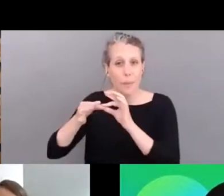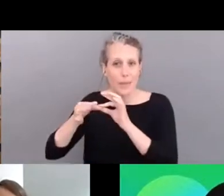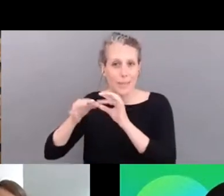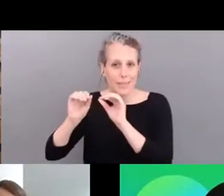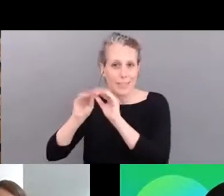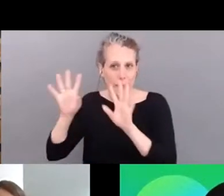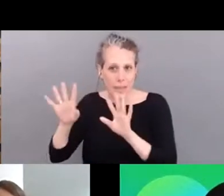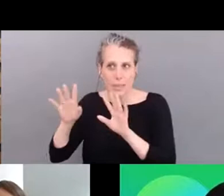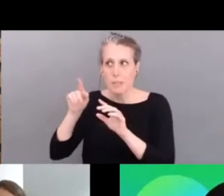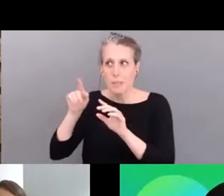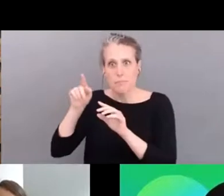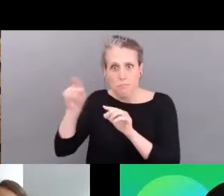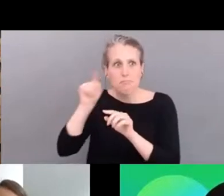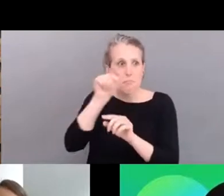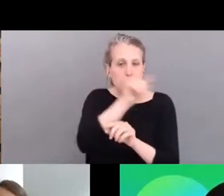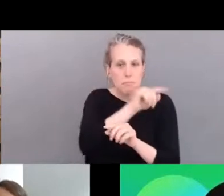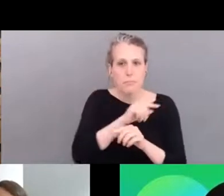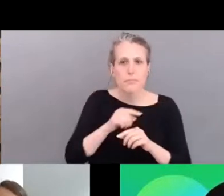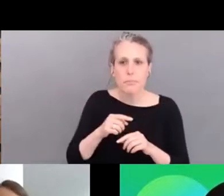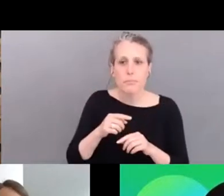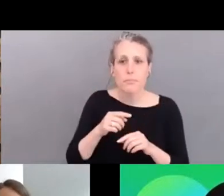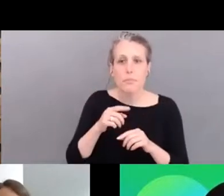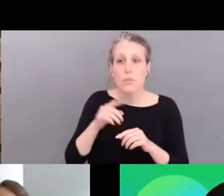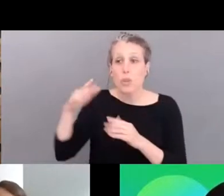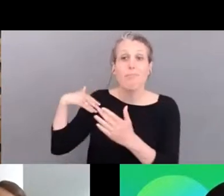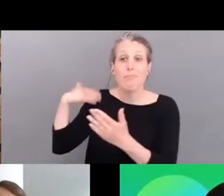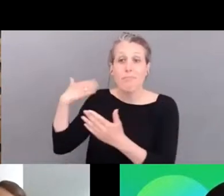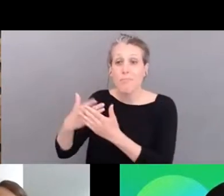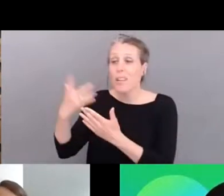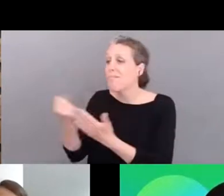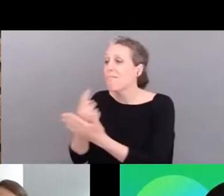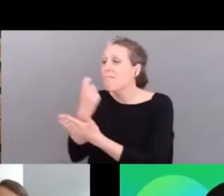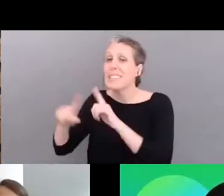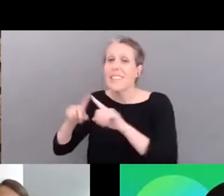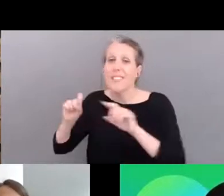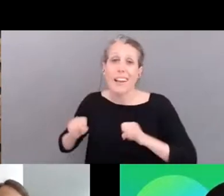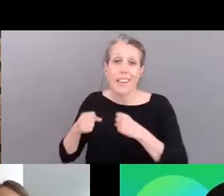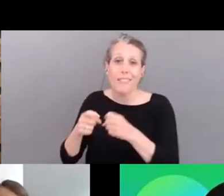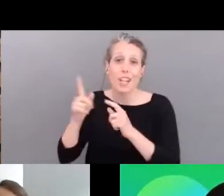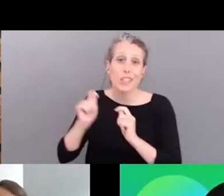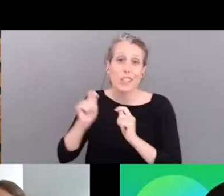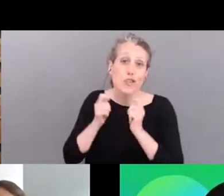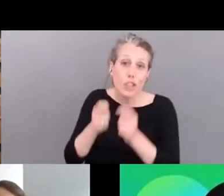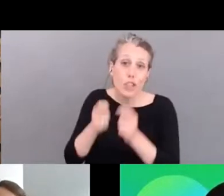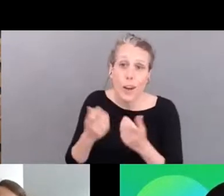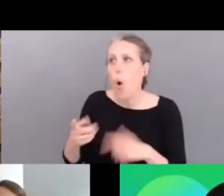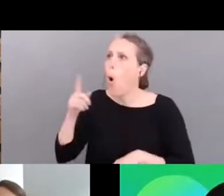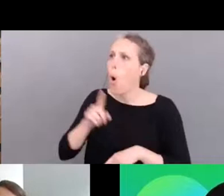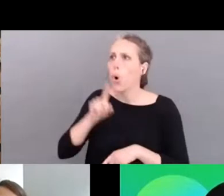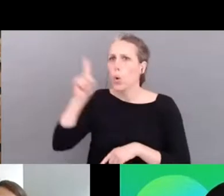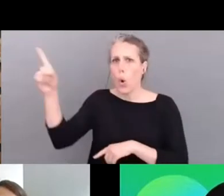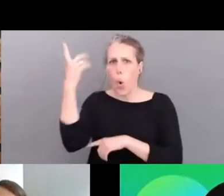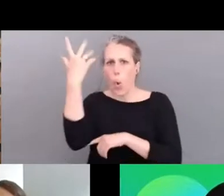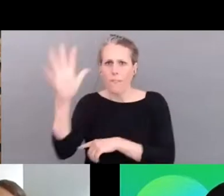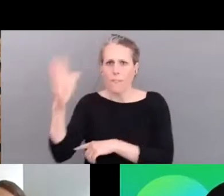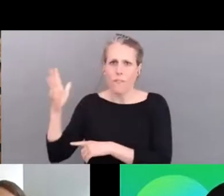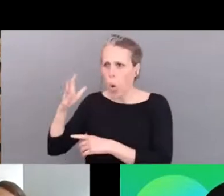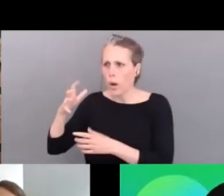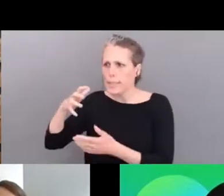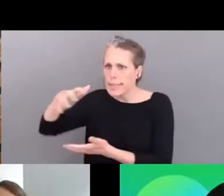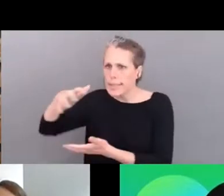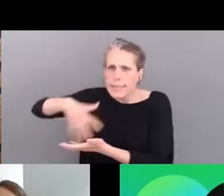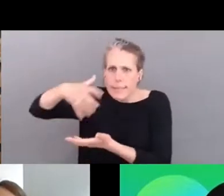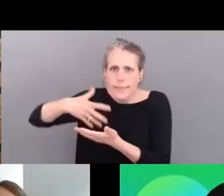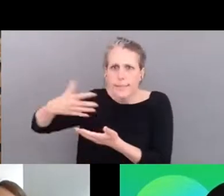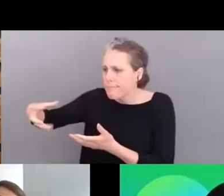move from those ad hoc activities be it a charity activity be it a cleanup of a forest time to time uh and many other things